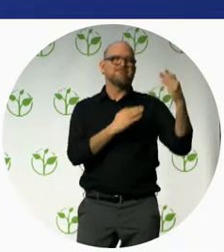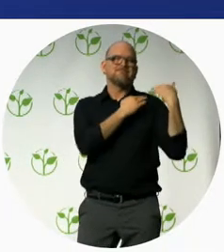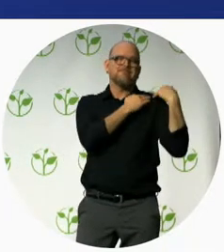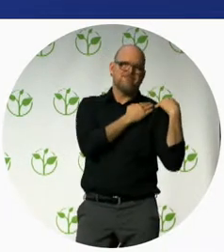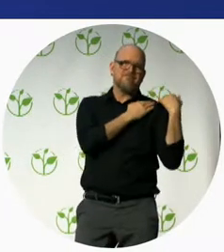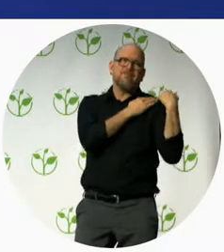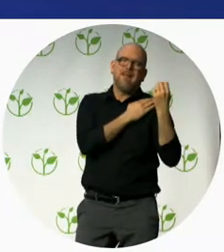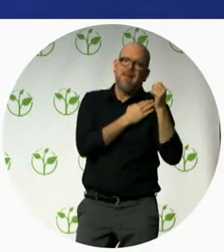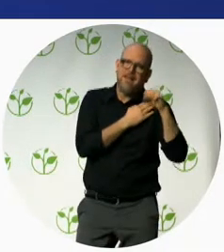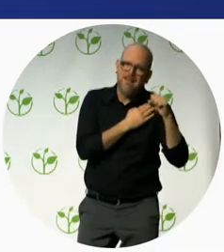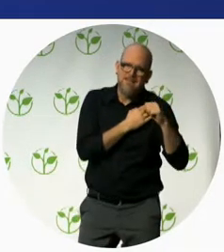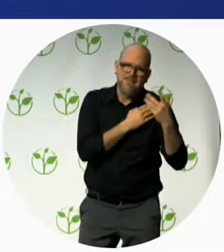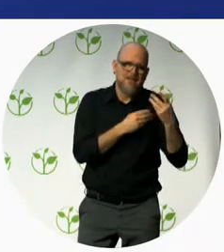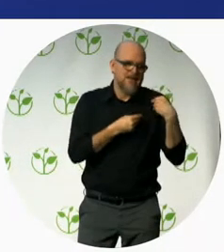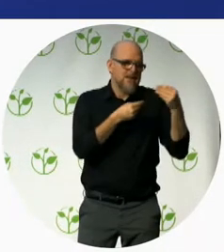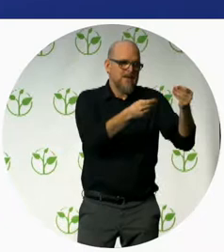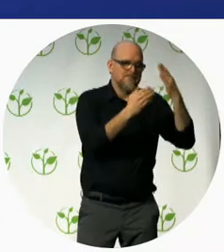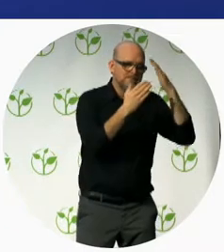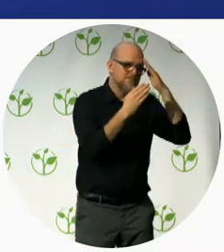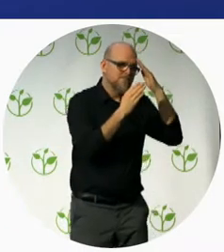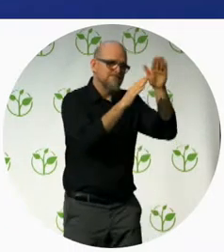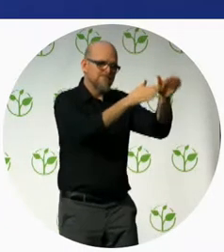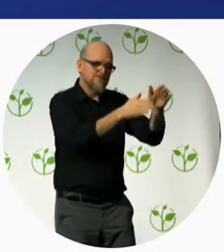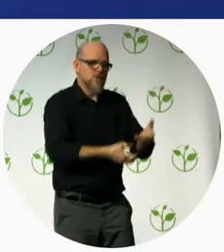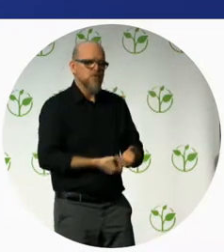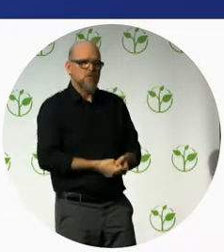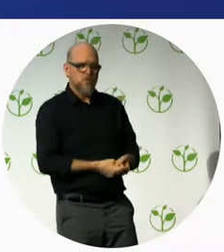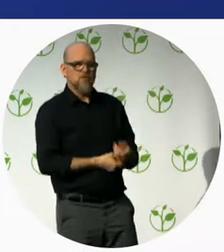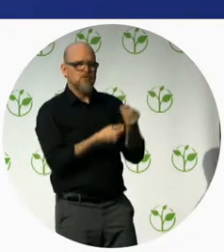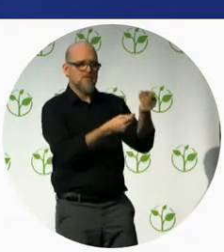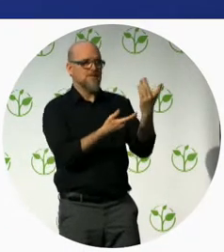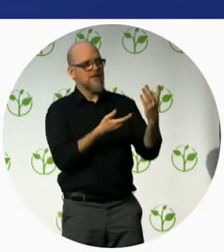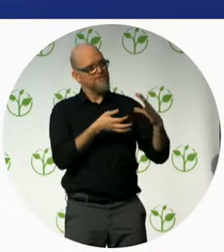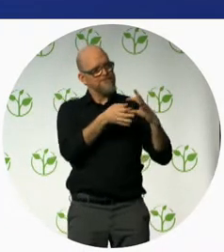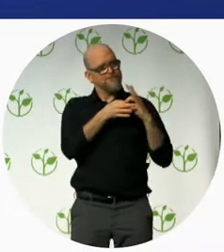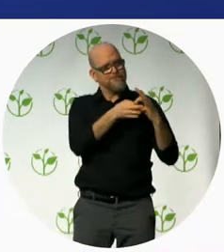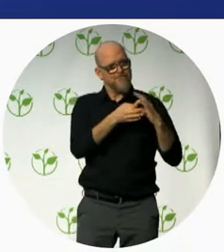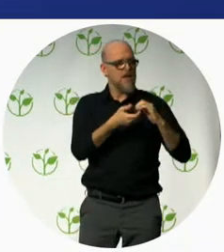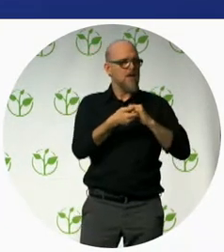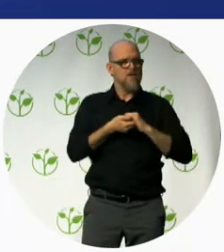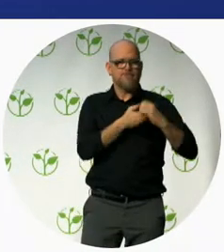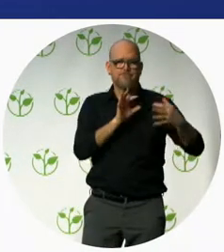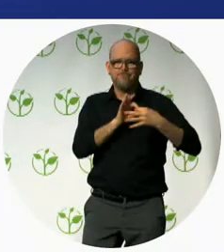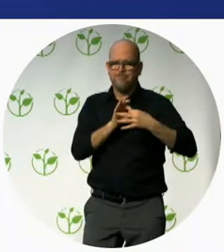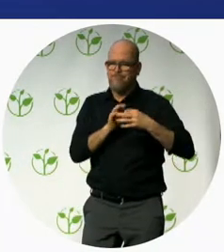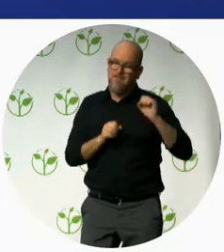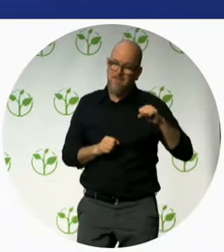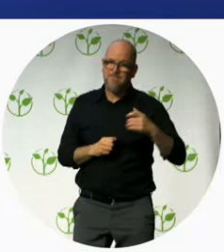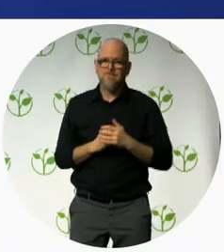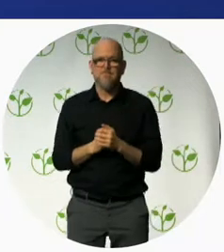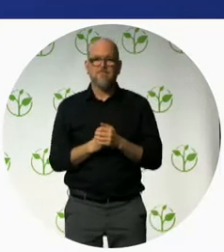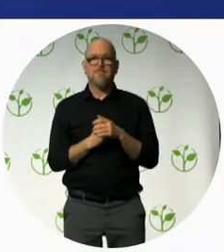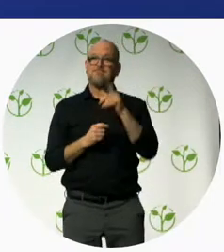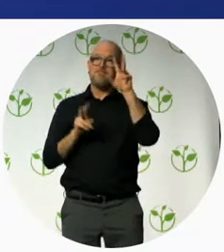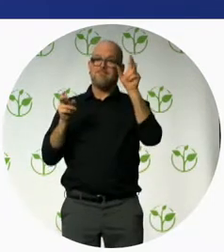the community health workers the outcomes that we expected is the health workers and teachers